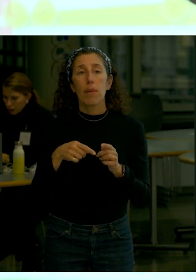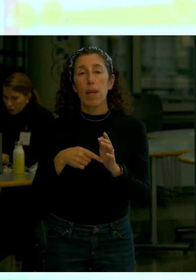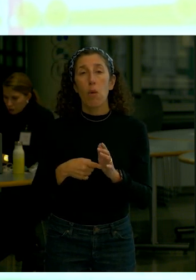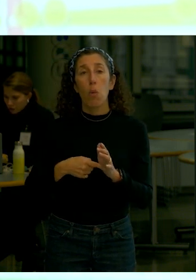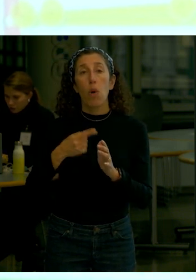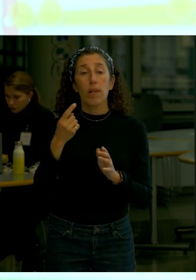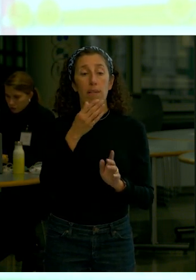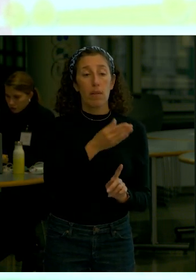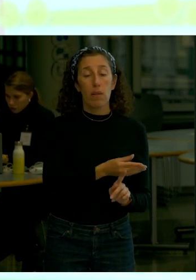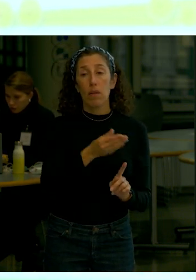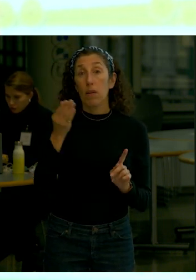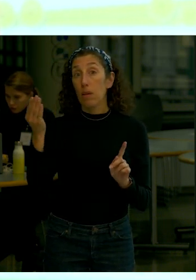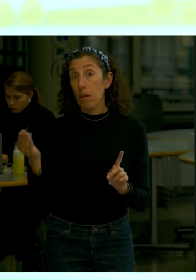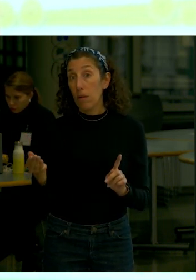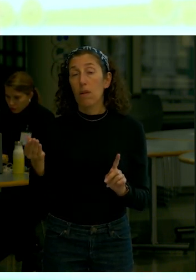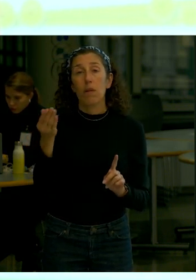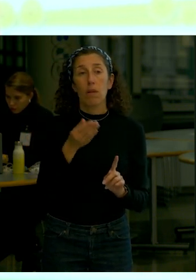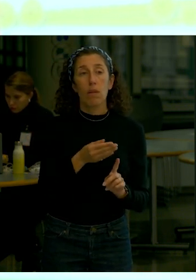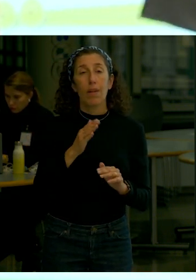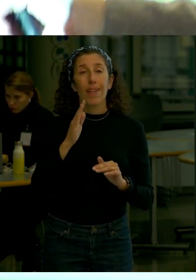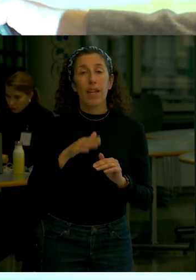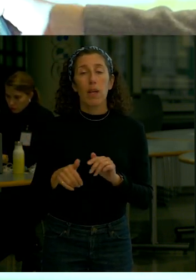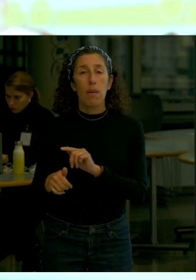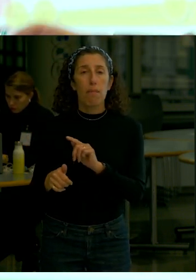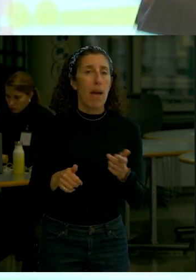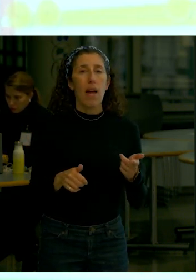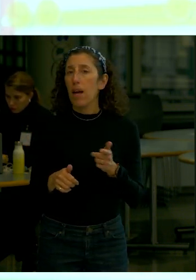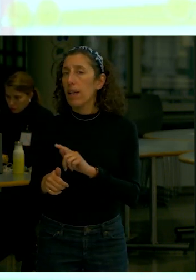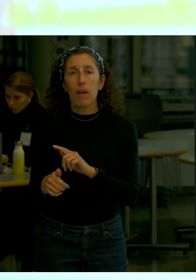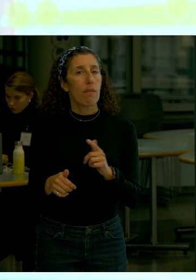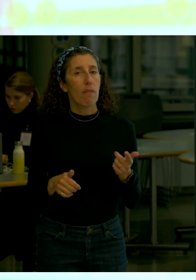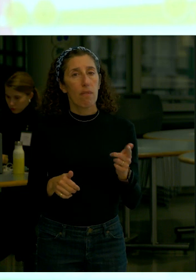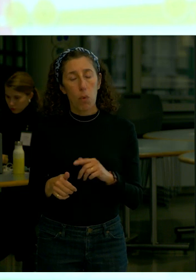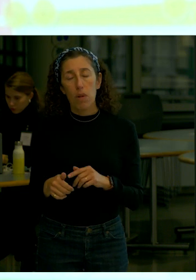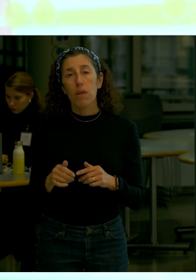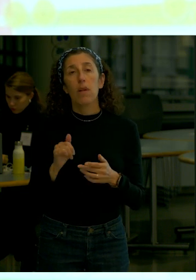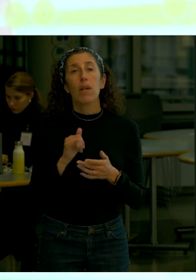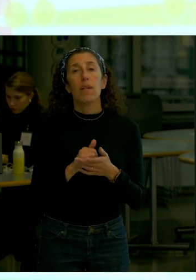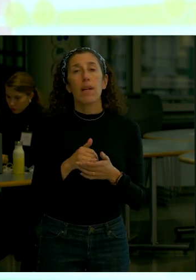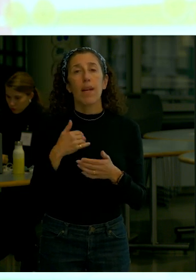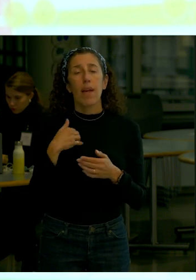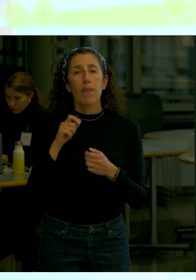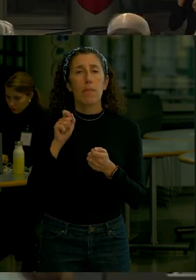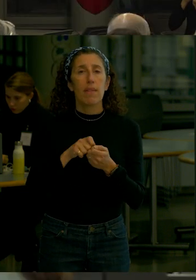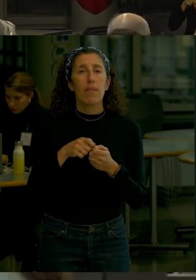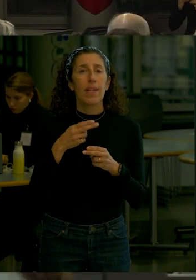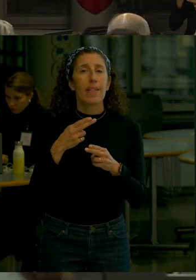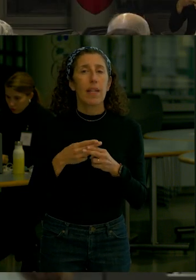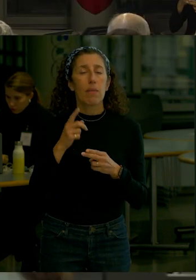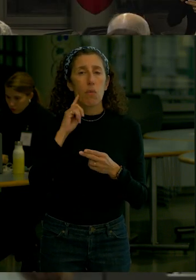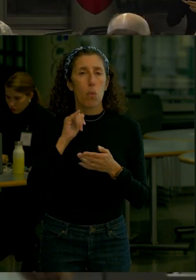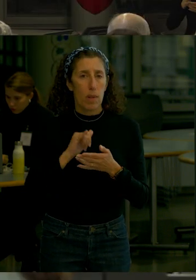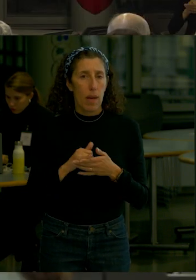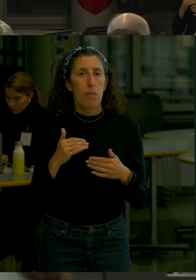thinks it's generally here are the plans please review them and provide comment and that's called the Clover process so